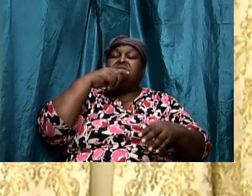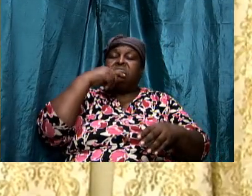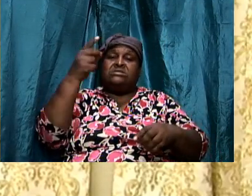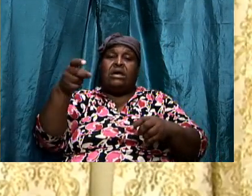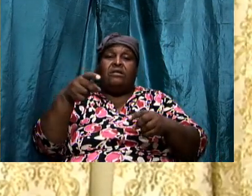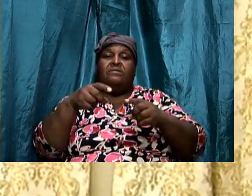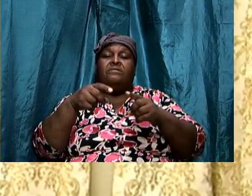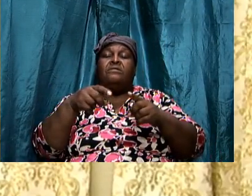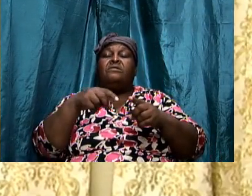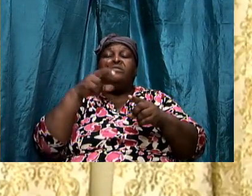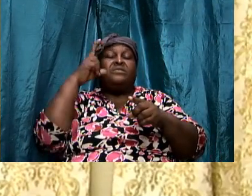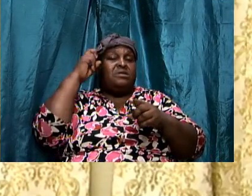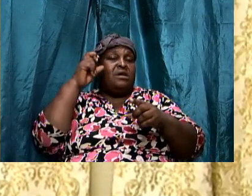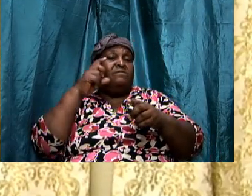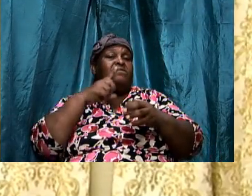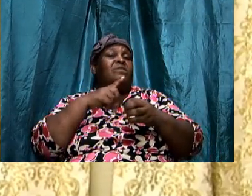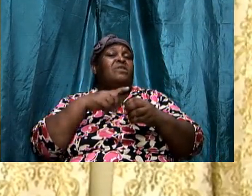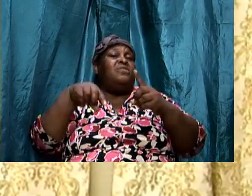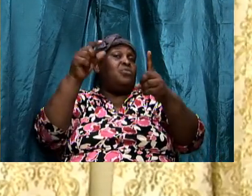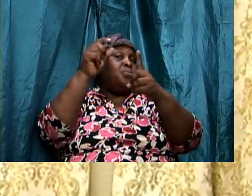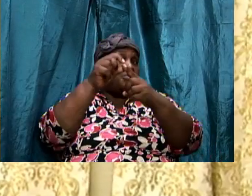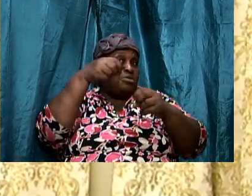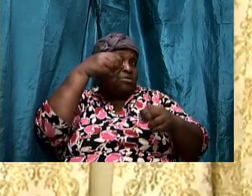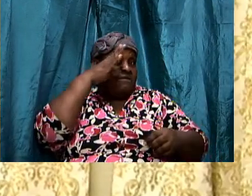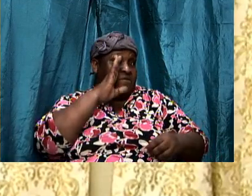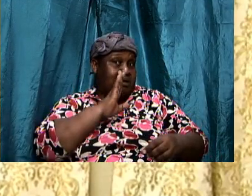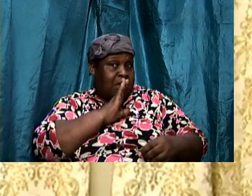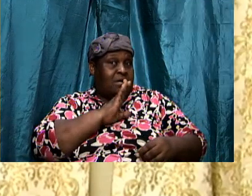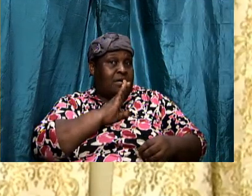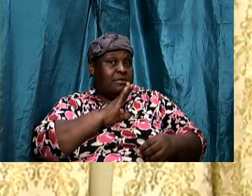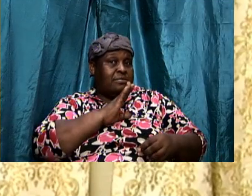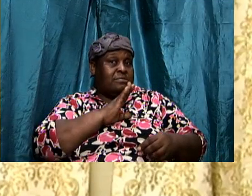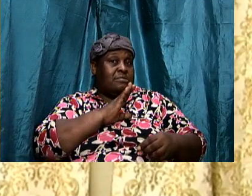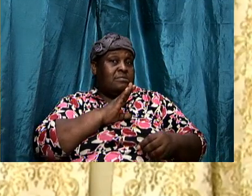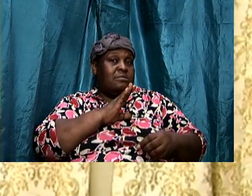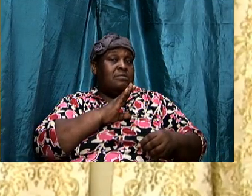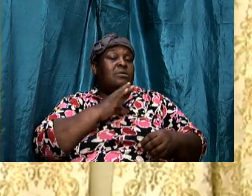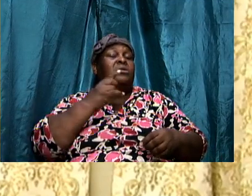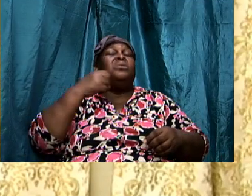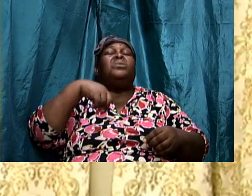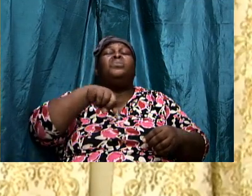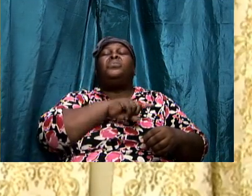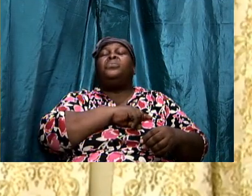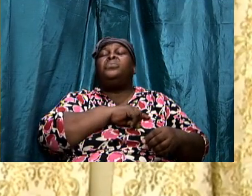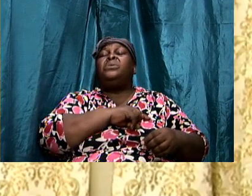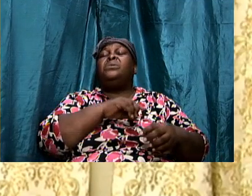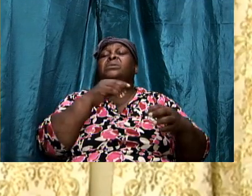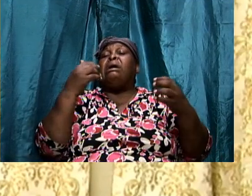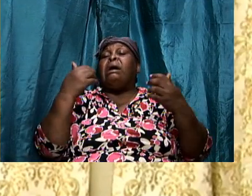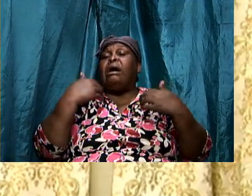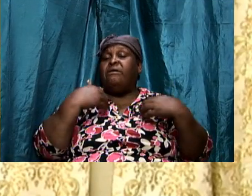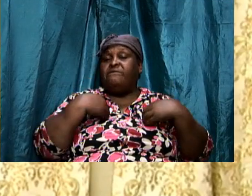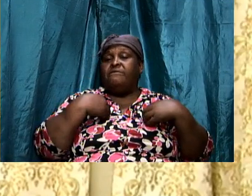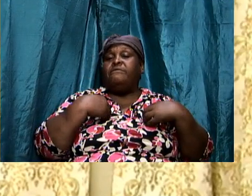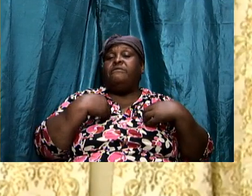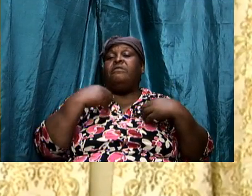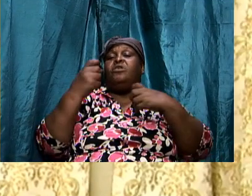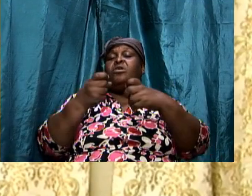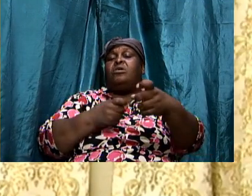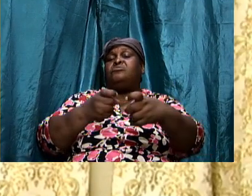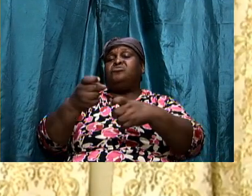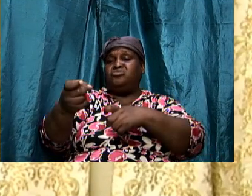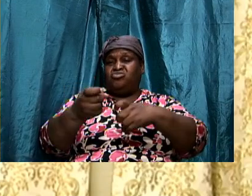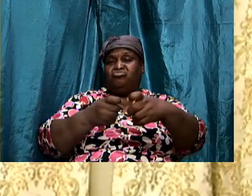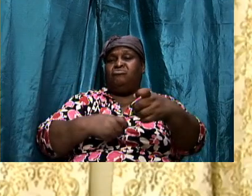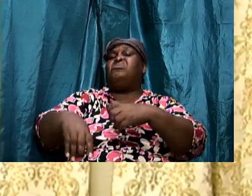camp of the enemy with whom we are having this warfare. Paul was saying that